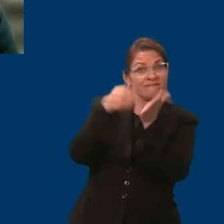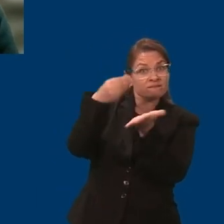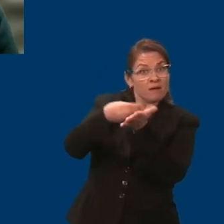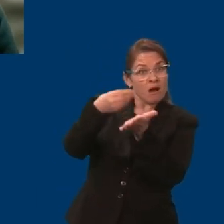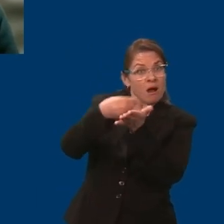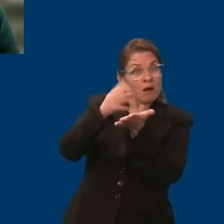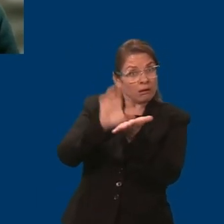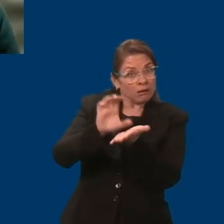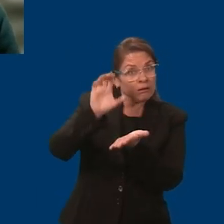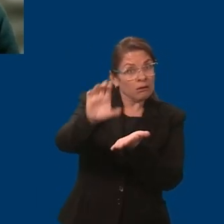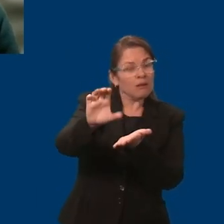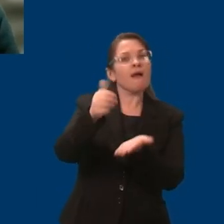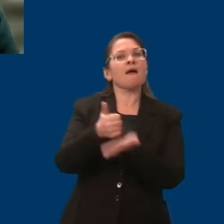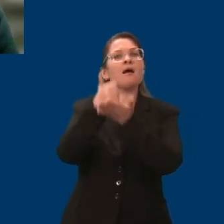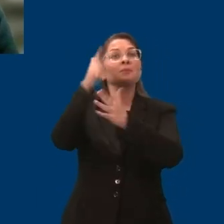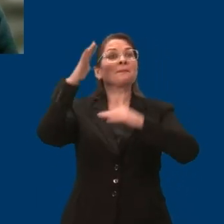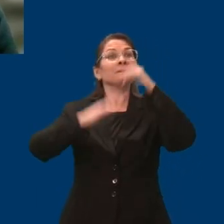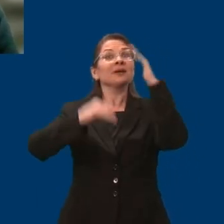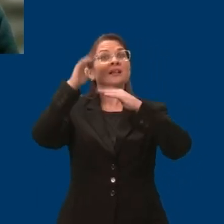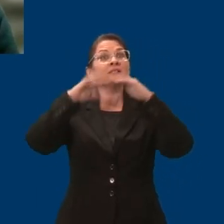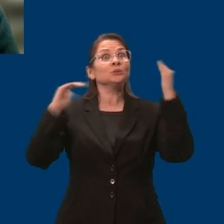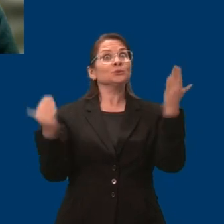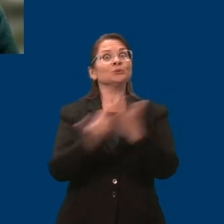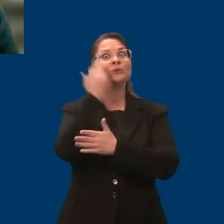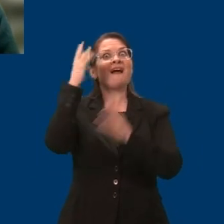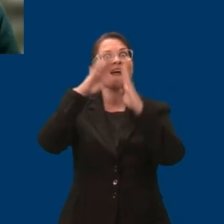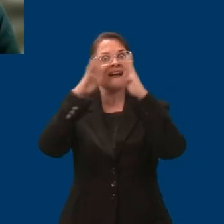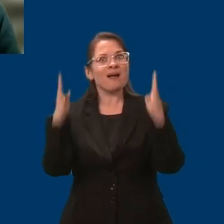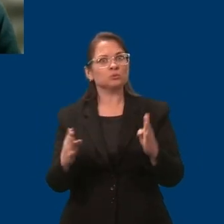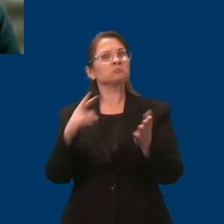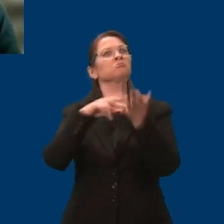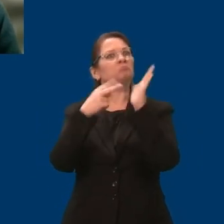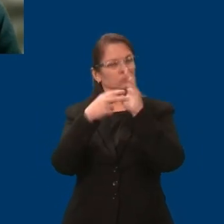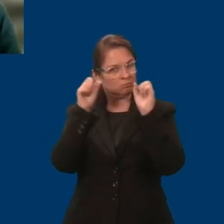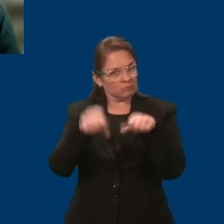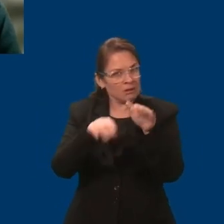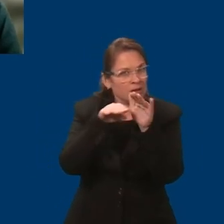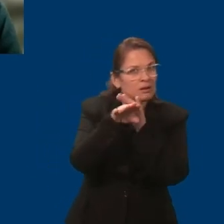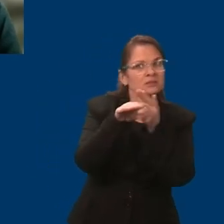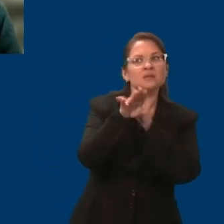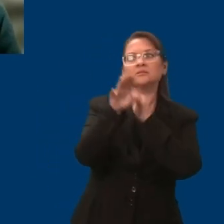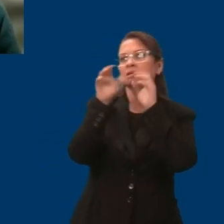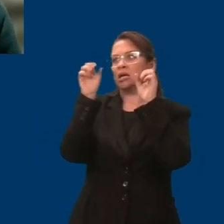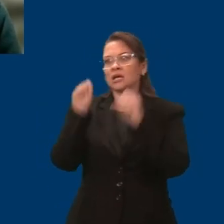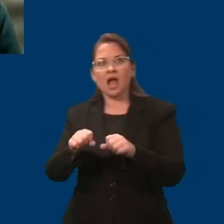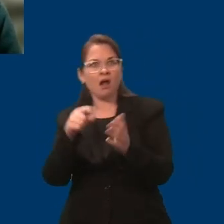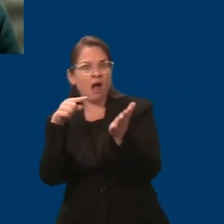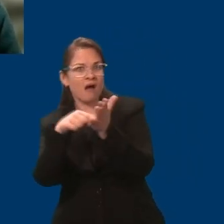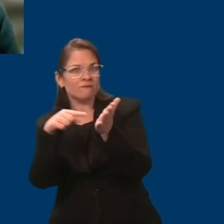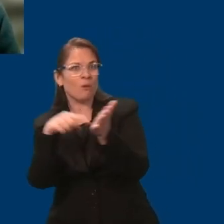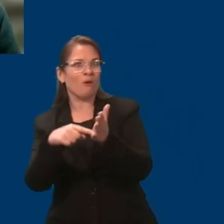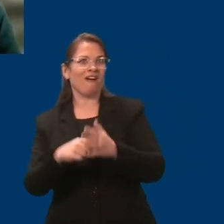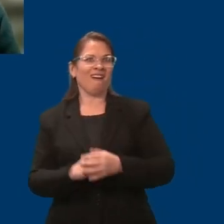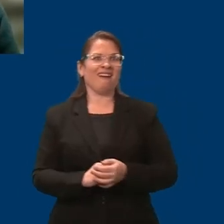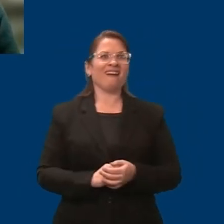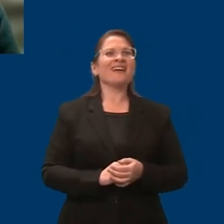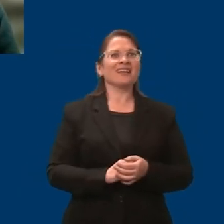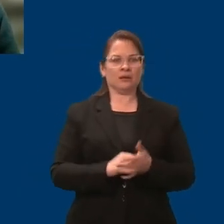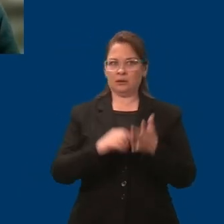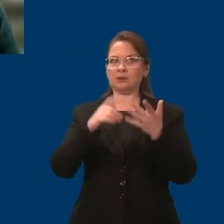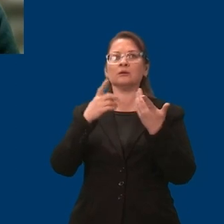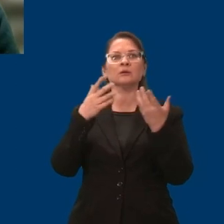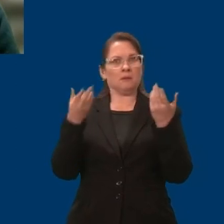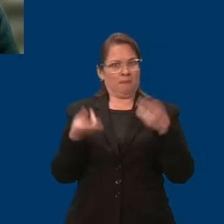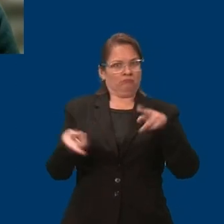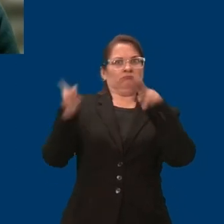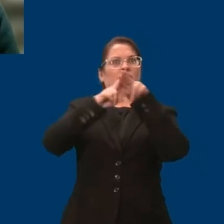that we're building housing that works for everyone who needs it. What it does is increase the level of accessibility that is already